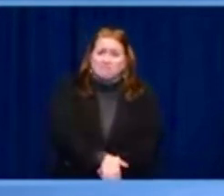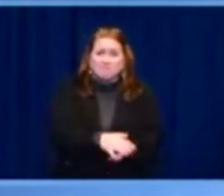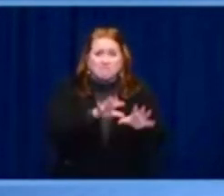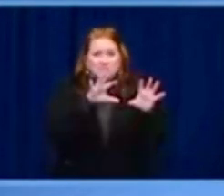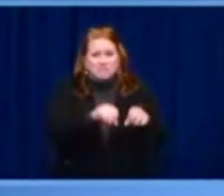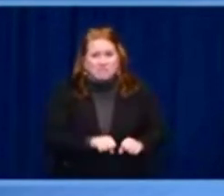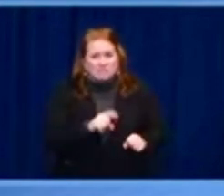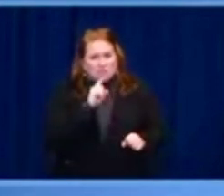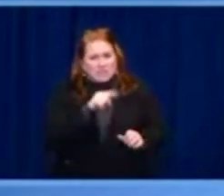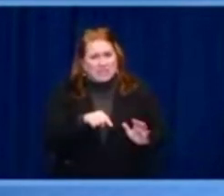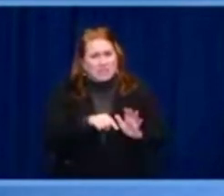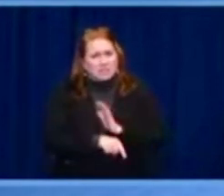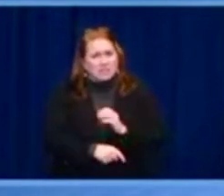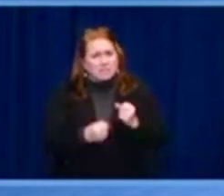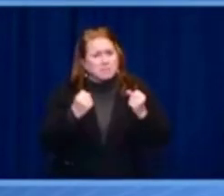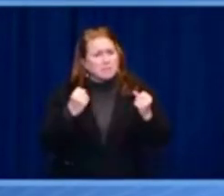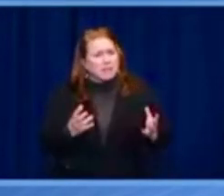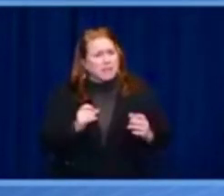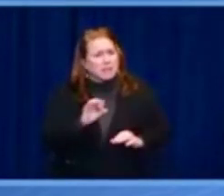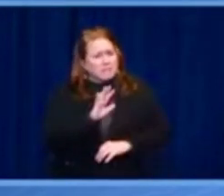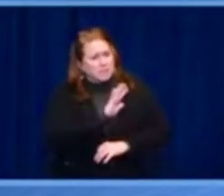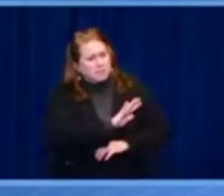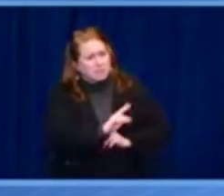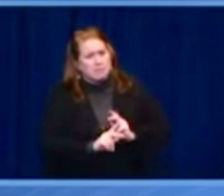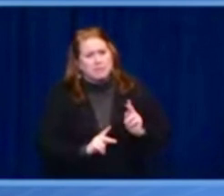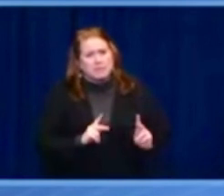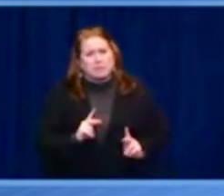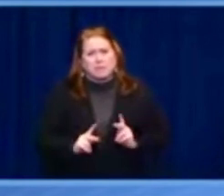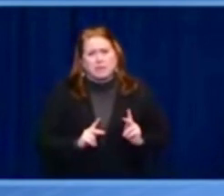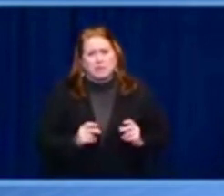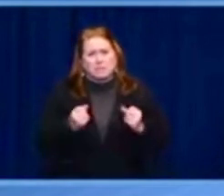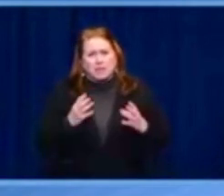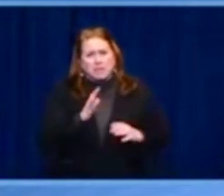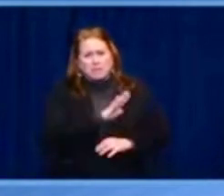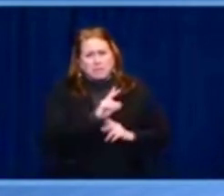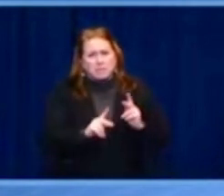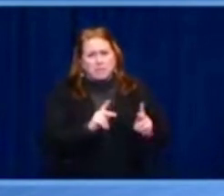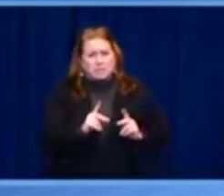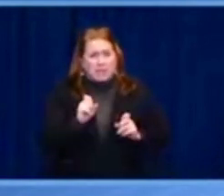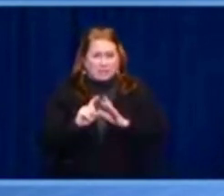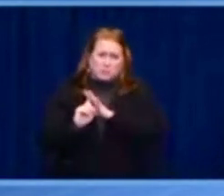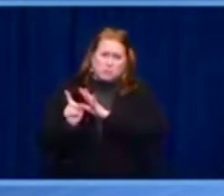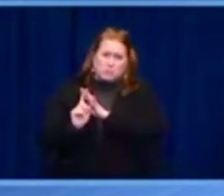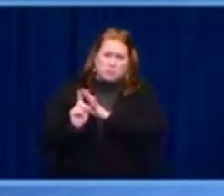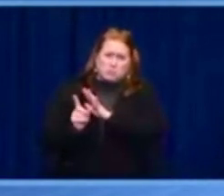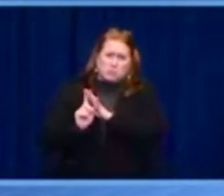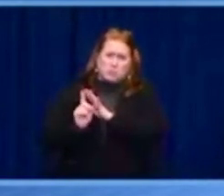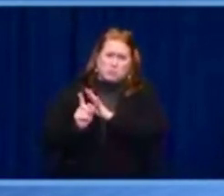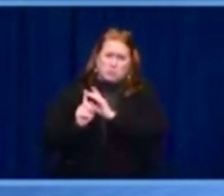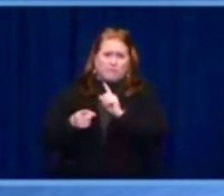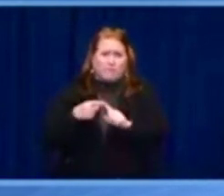safeguard its liberty. And I pray that this deployment of support continues.